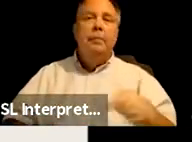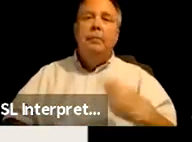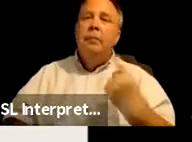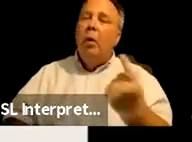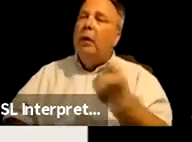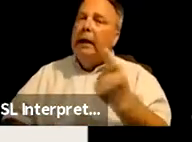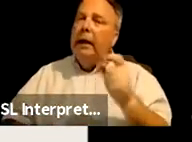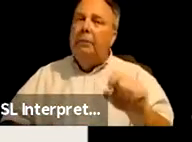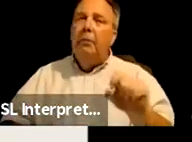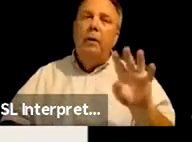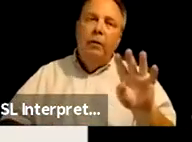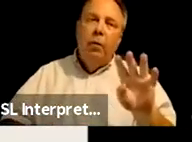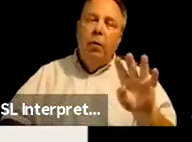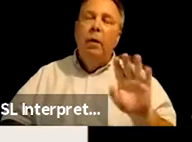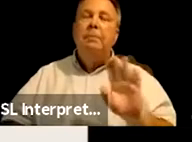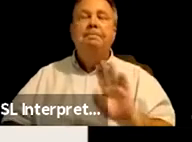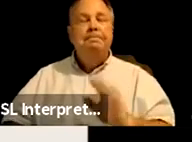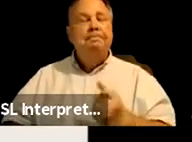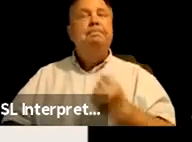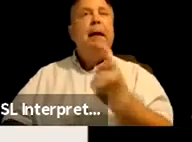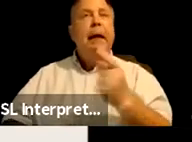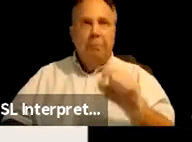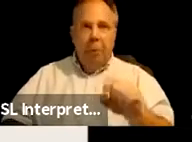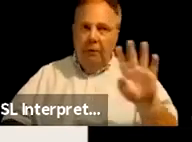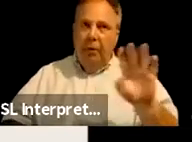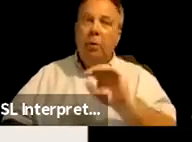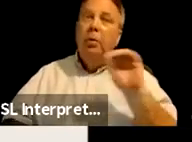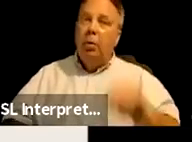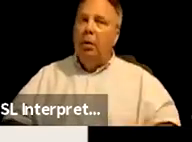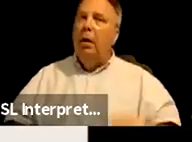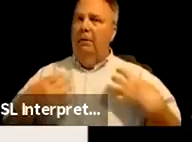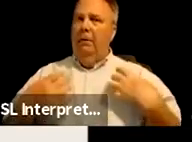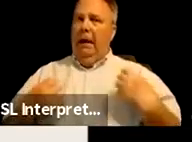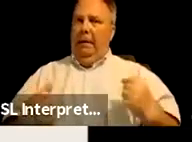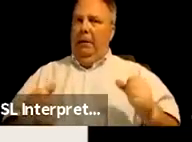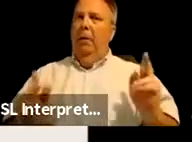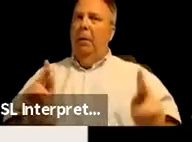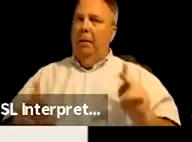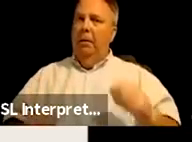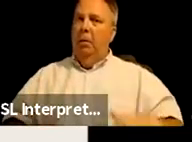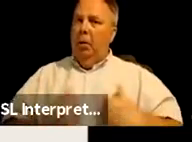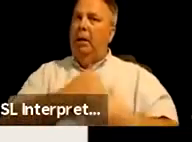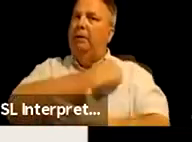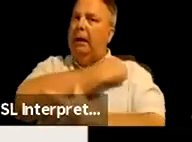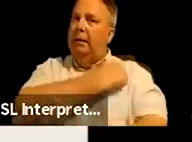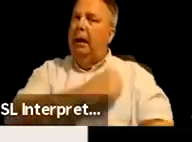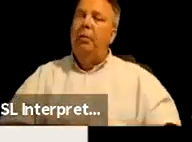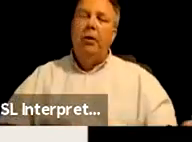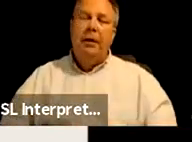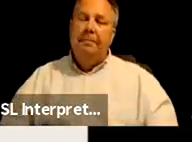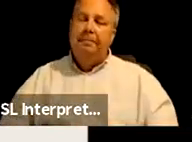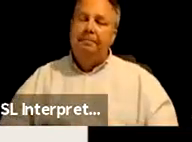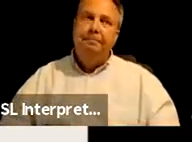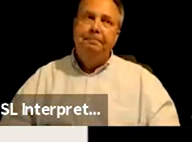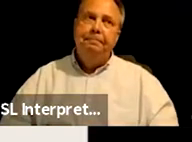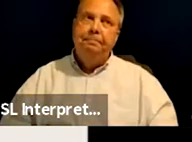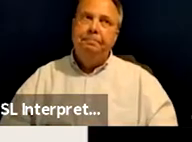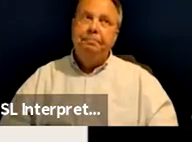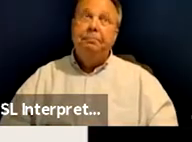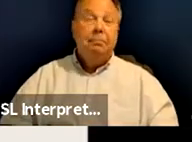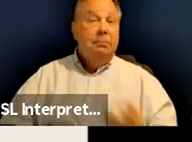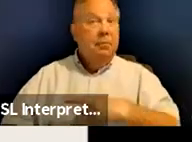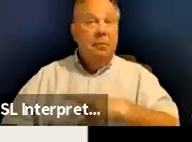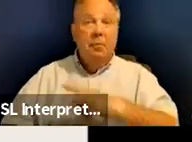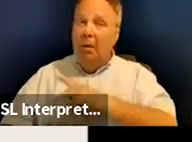.4, 11.4% of able-bodied people were living in poverty. Um, personally,